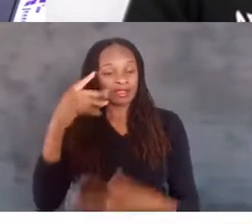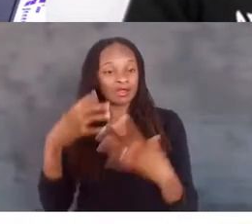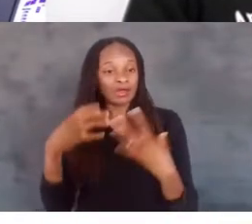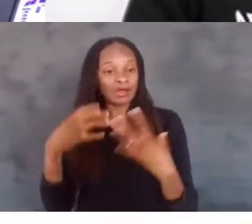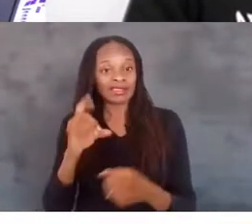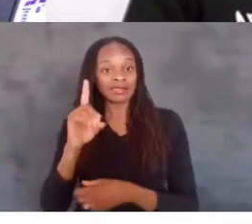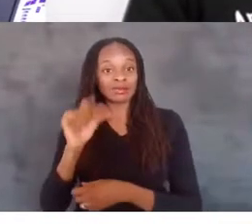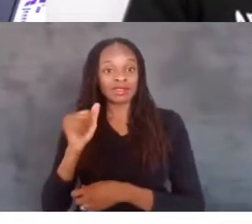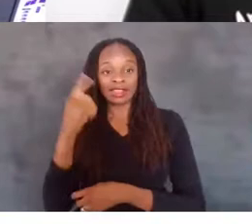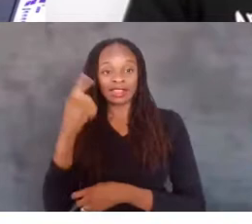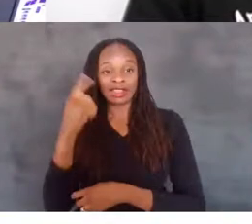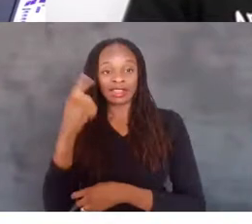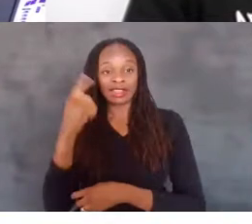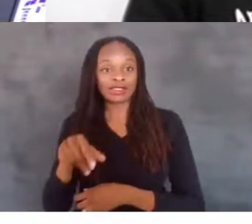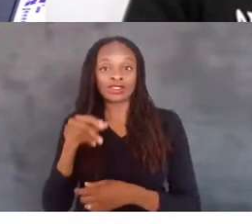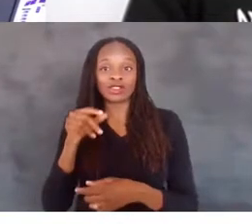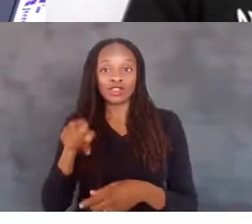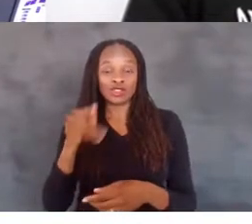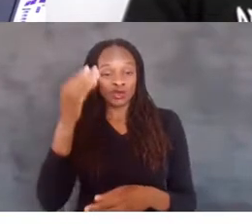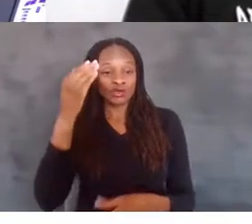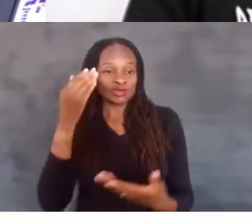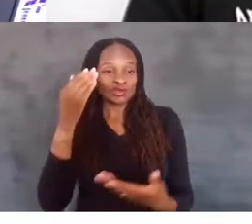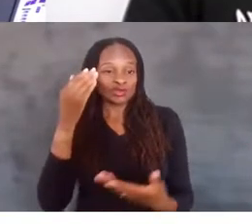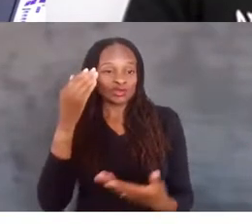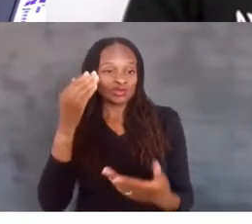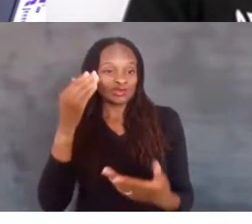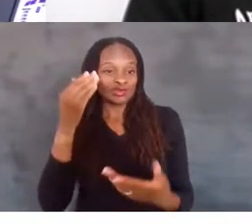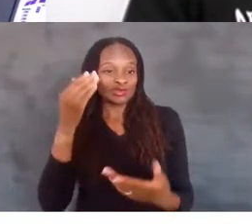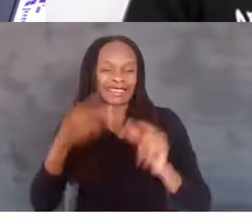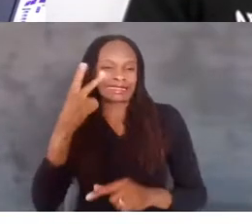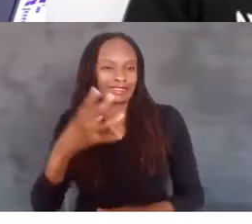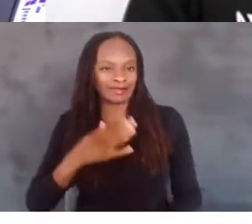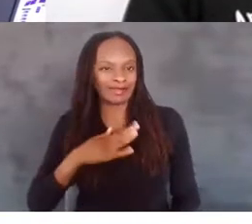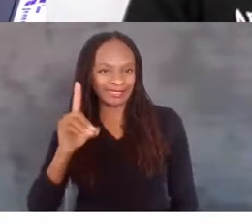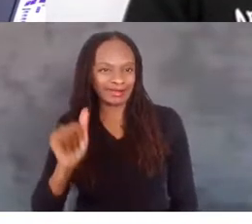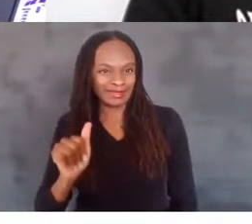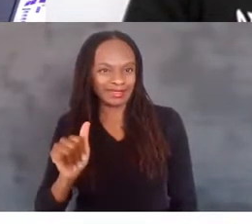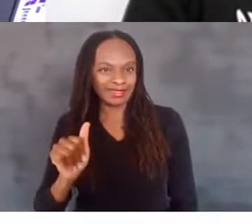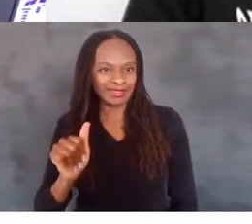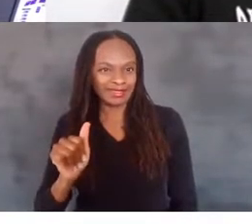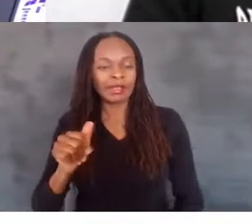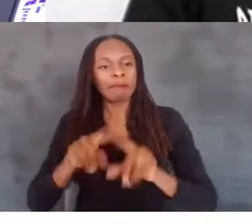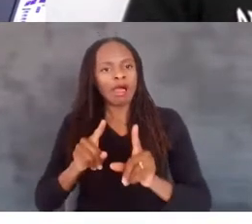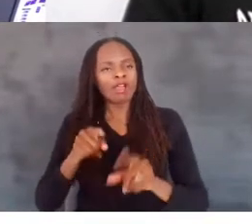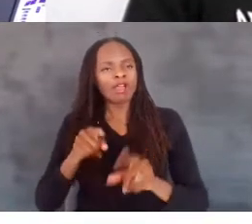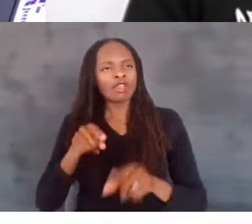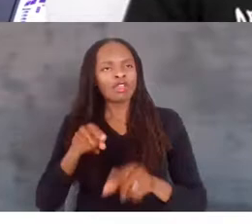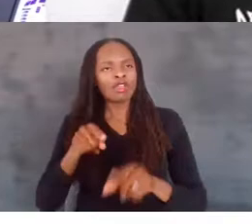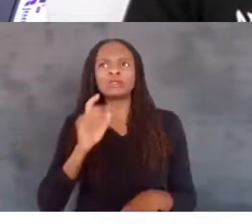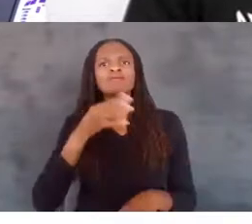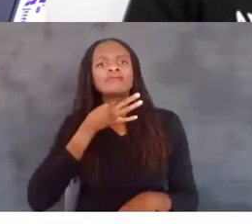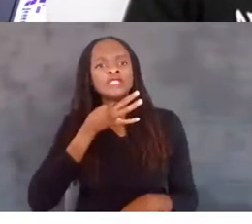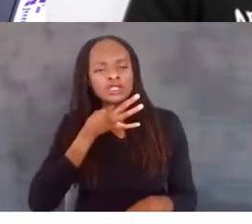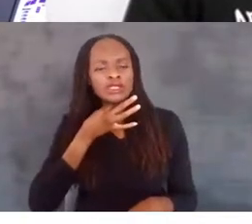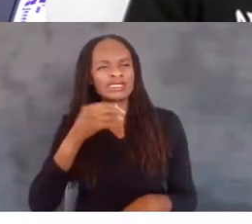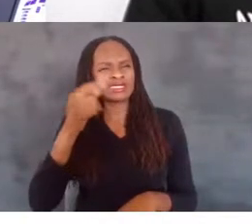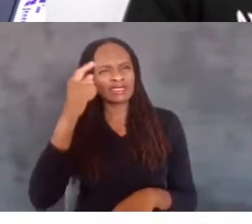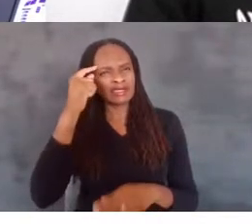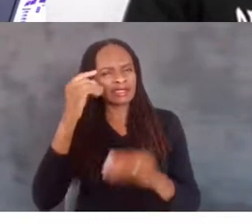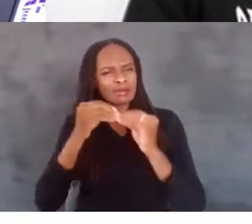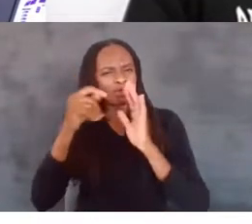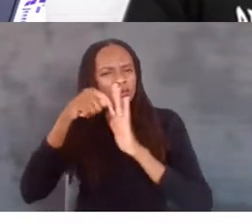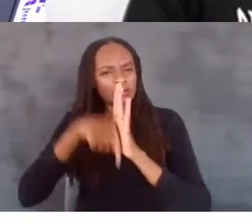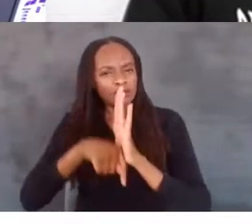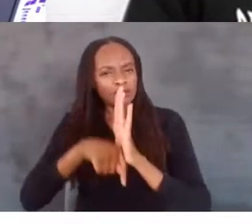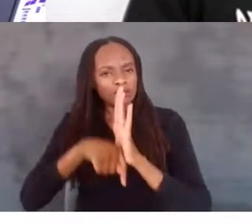like. You can't tell that I have one just by looking or speaking at me. So be curious, be thoughtful and always be thinking